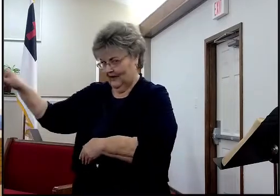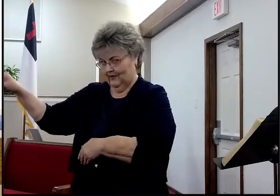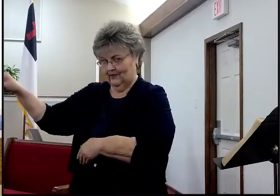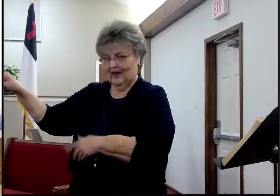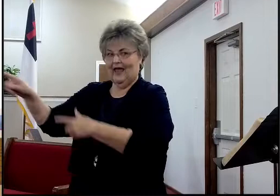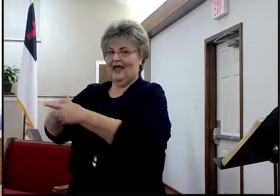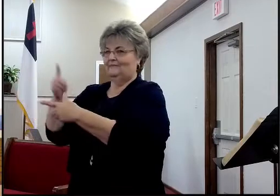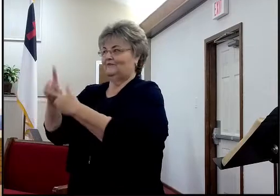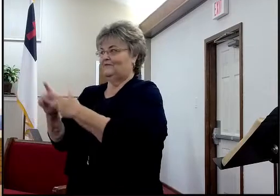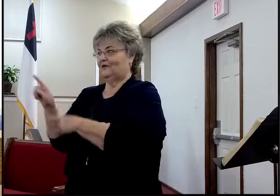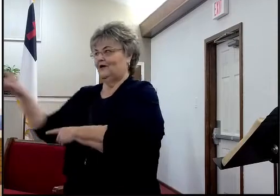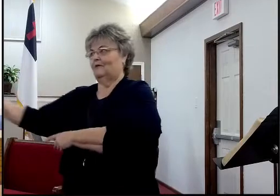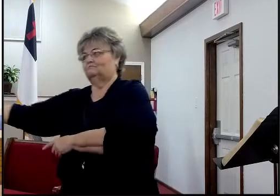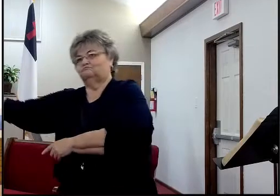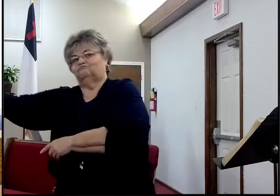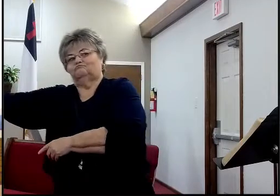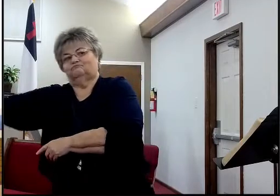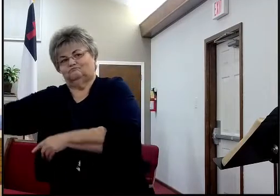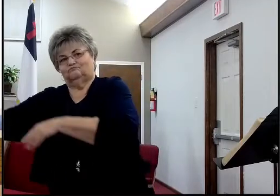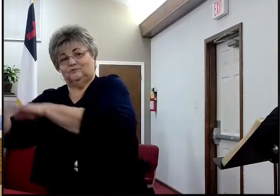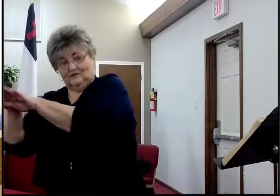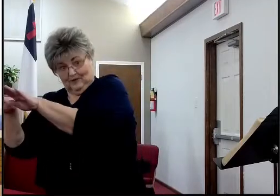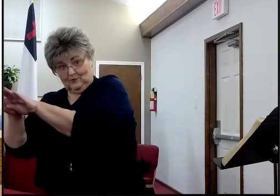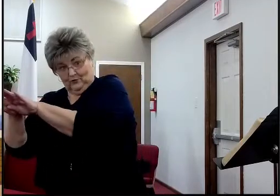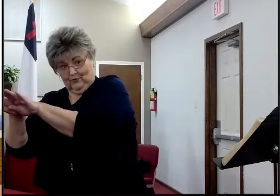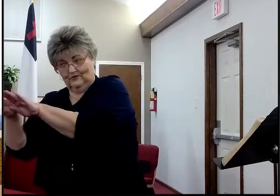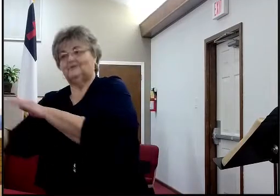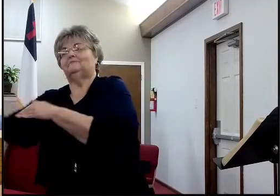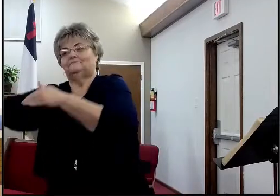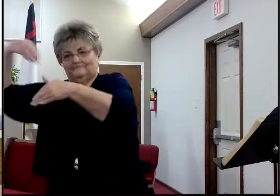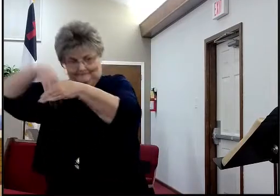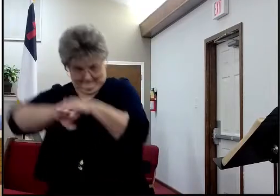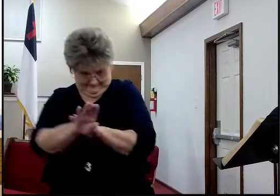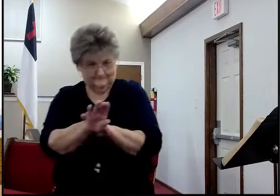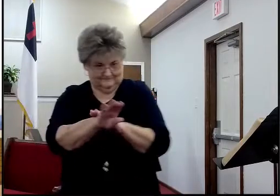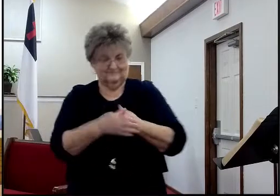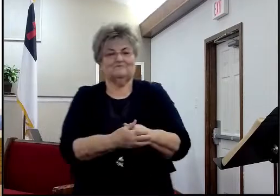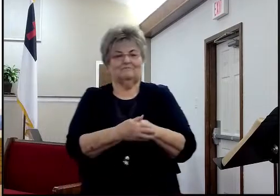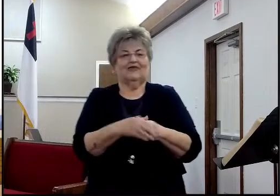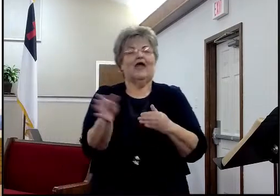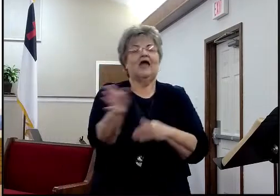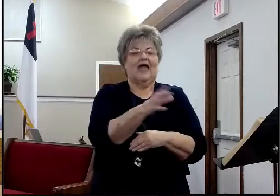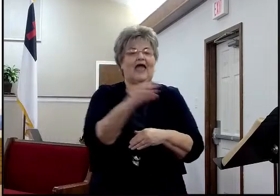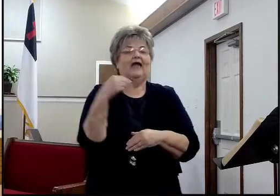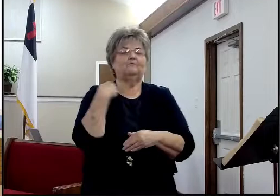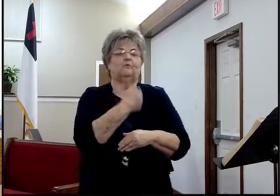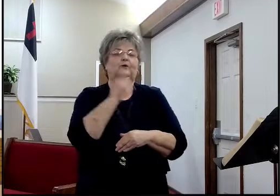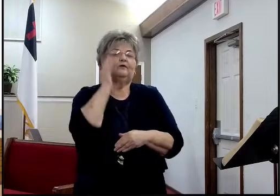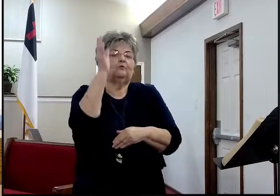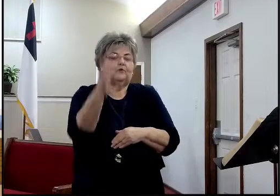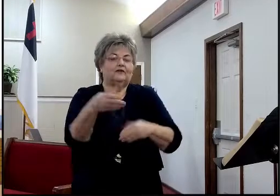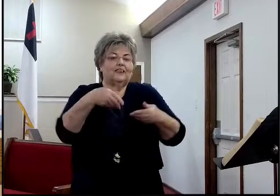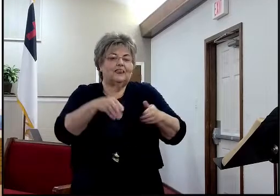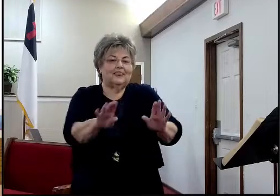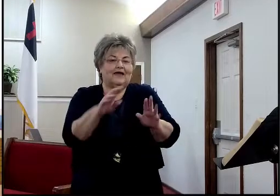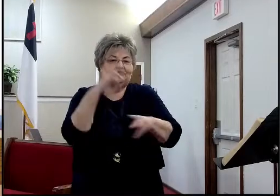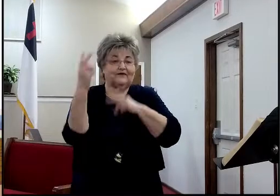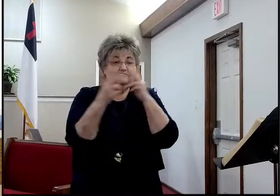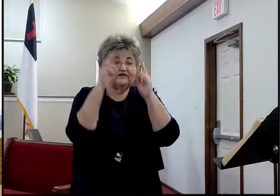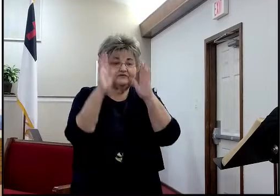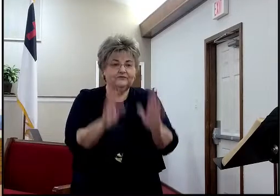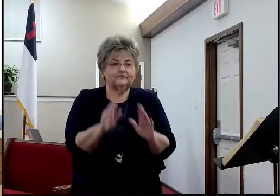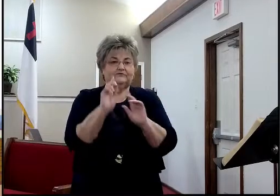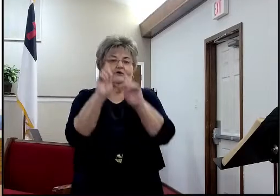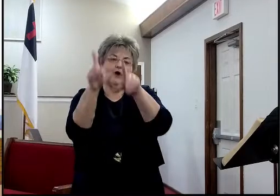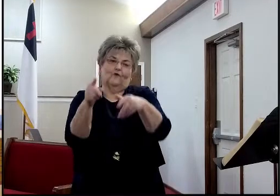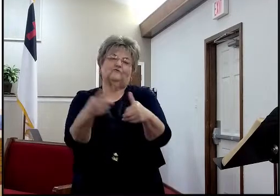the line, back and forth kind of stuff. And we will dismiss our guests first. And then we will move on to ourselves if you don't